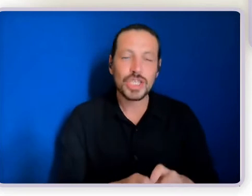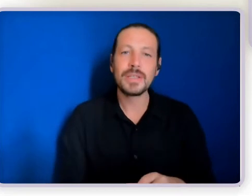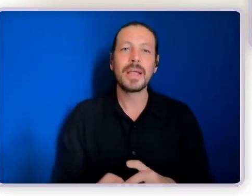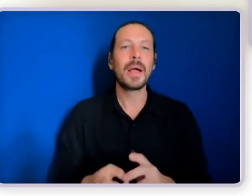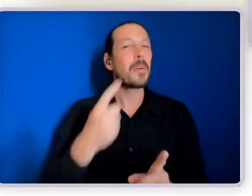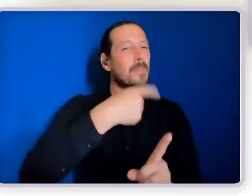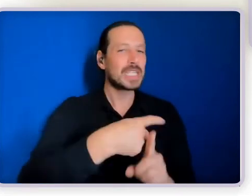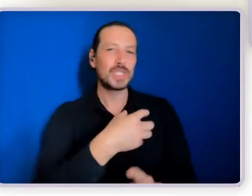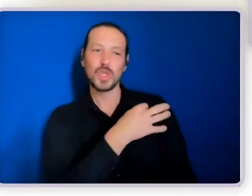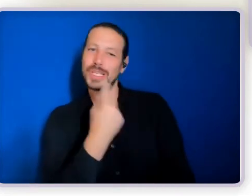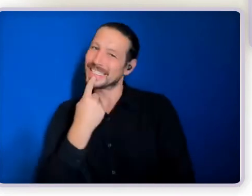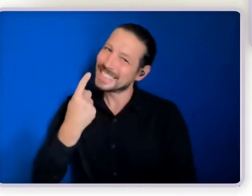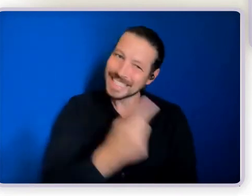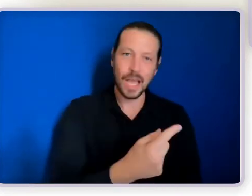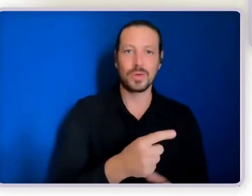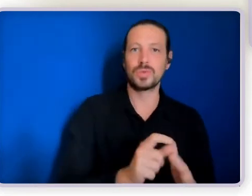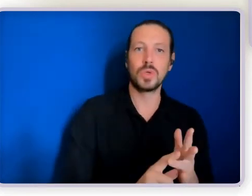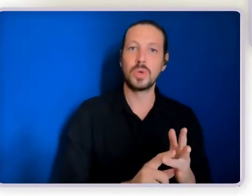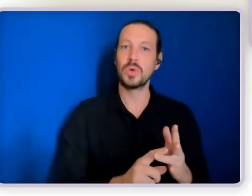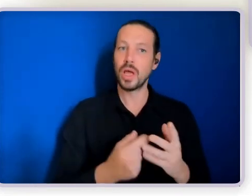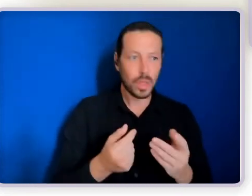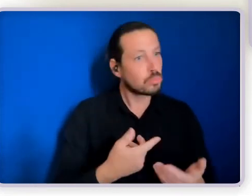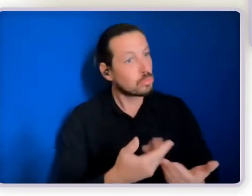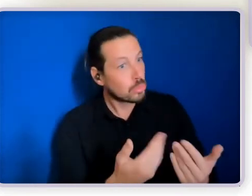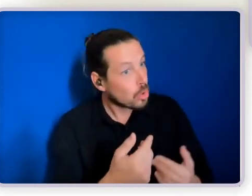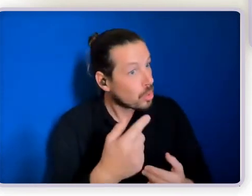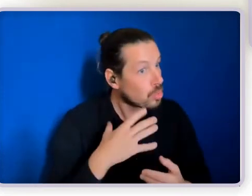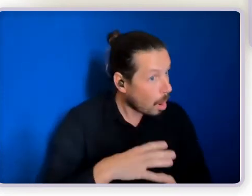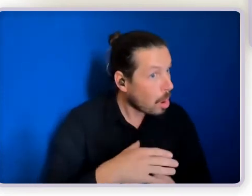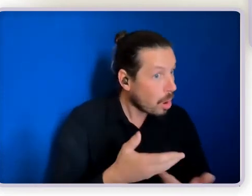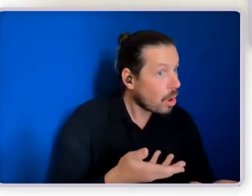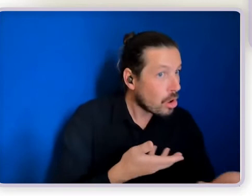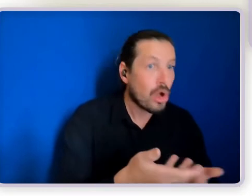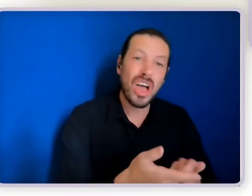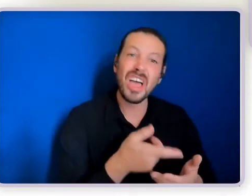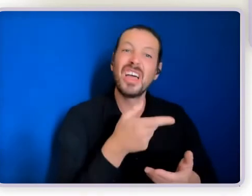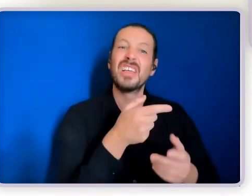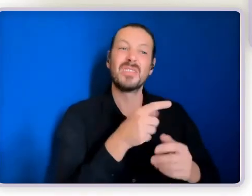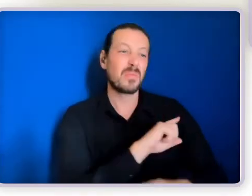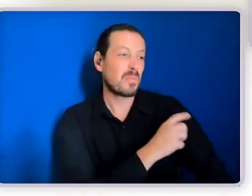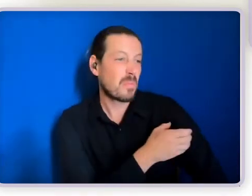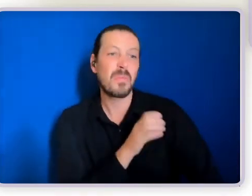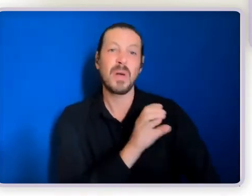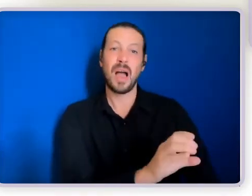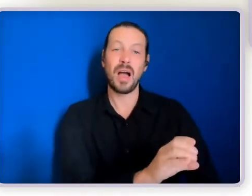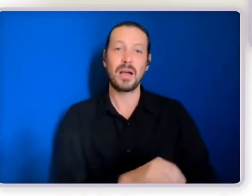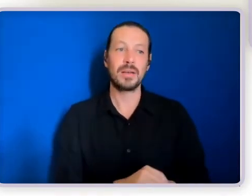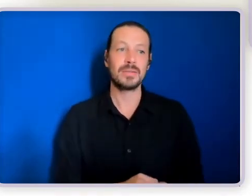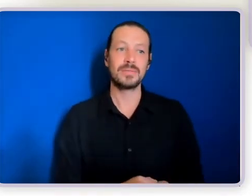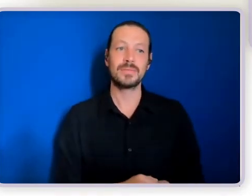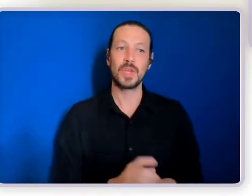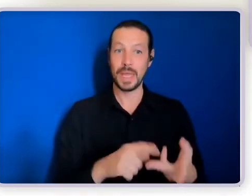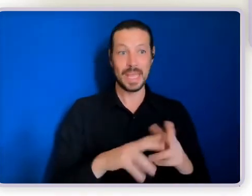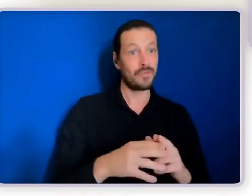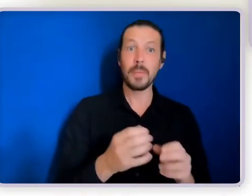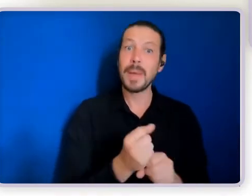validated informed and empowered by the individual themselves and hence if something comes out of that it's of real value and they can